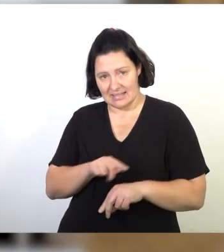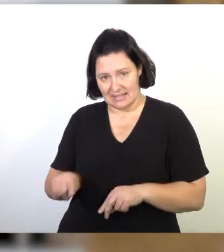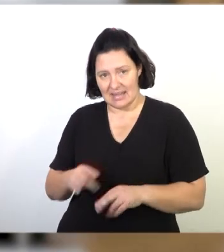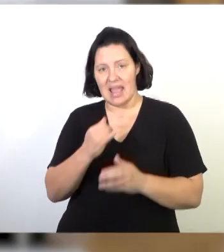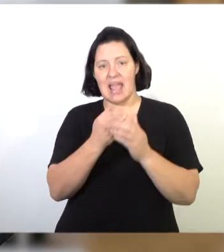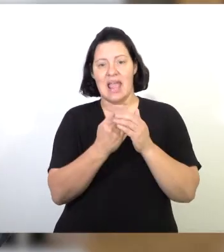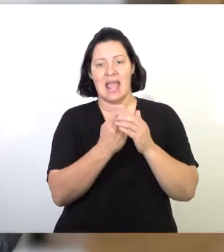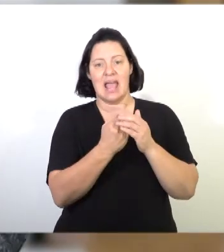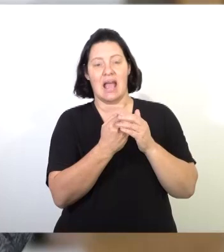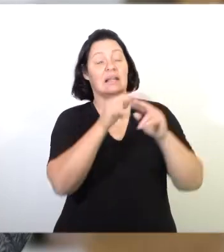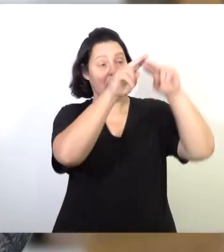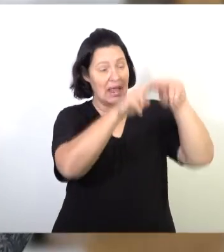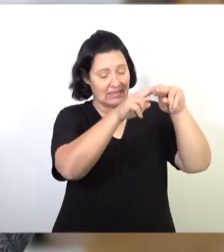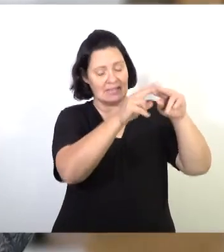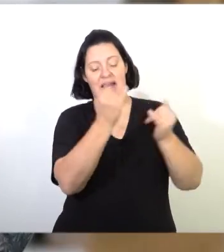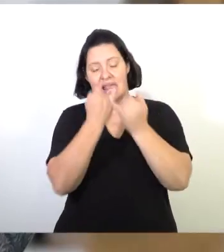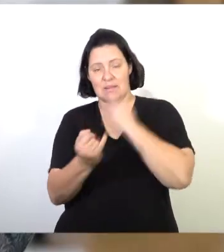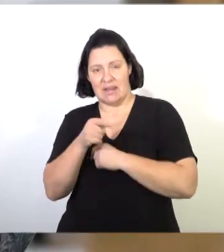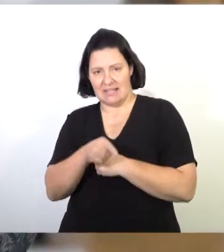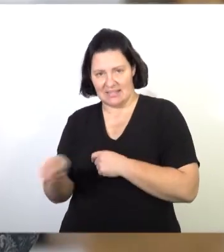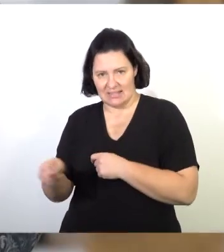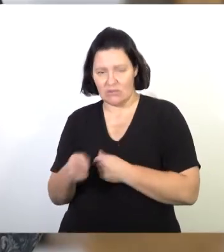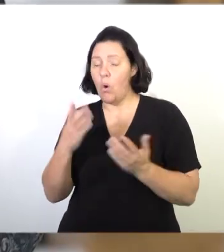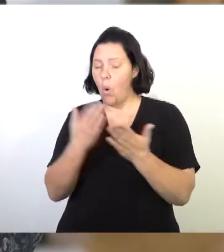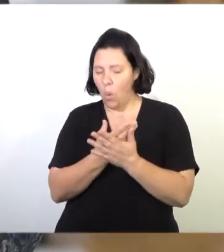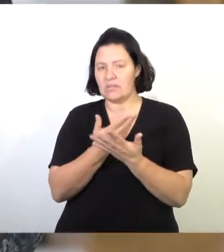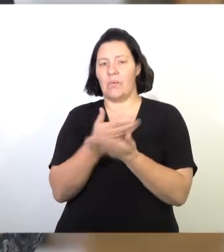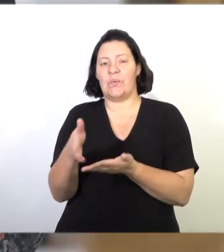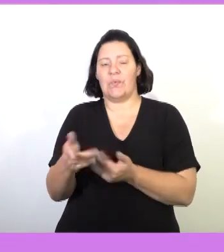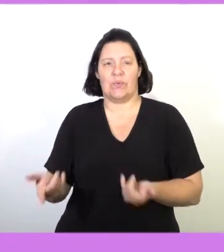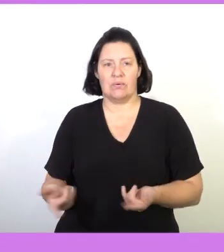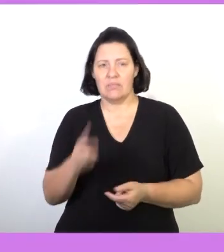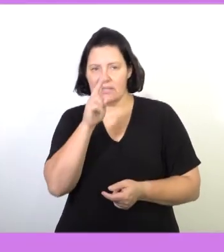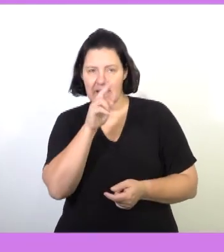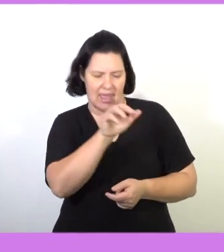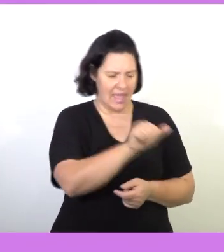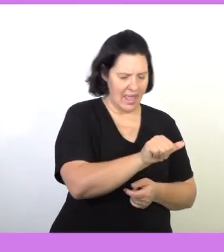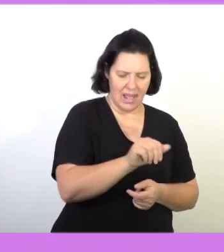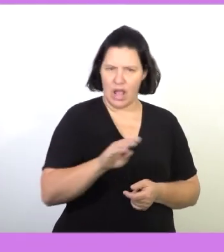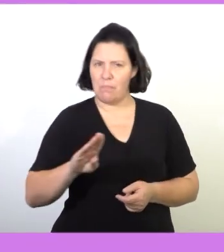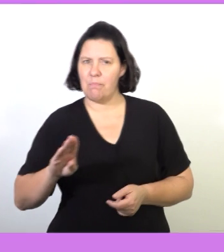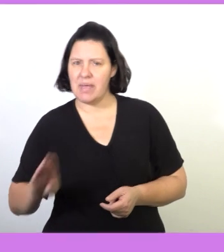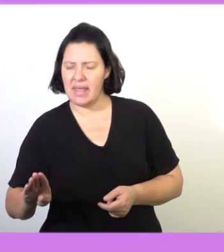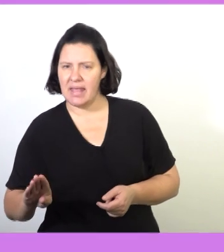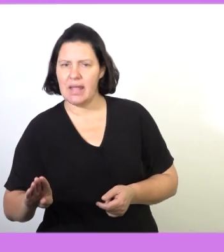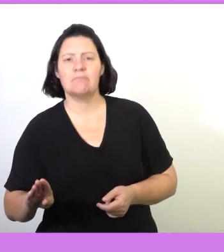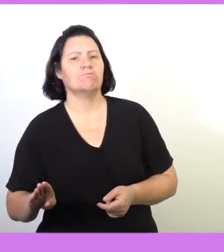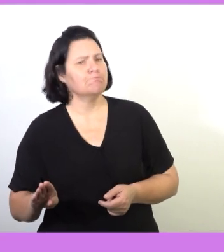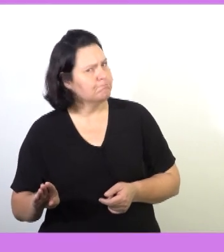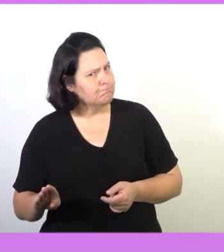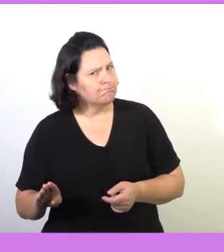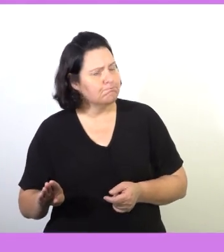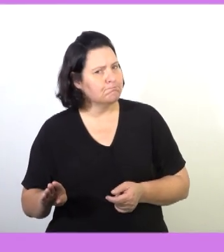and from a table we always get missing values. Already we have missing value A and missing value B.